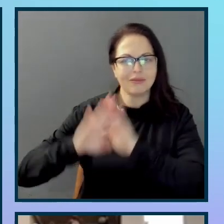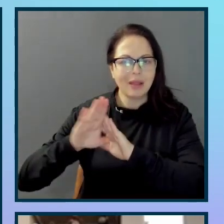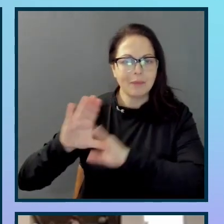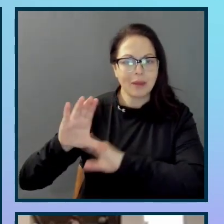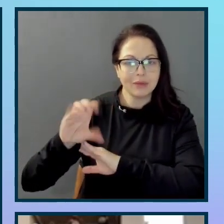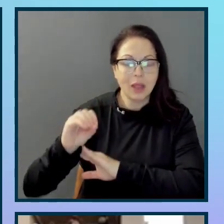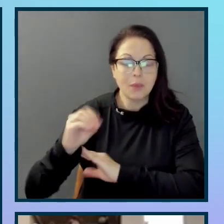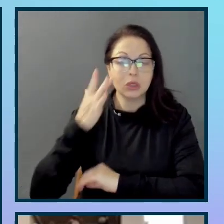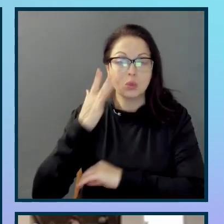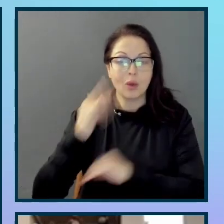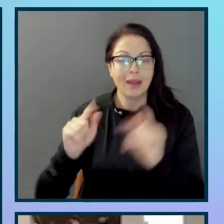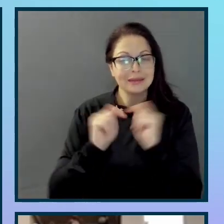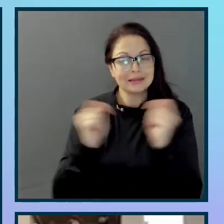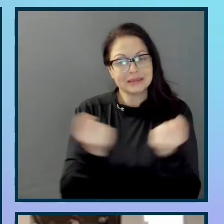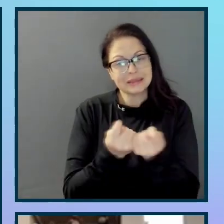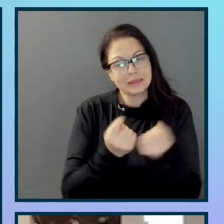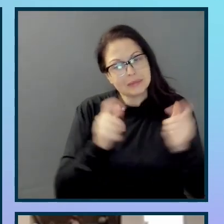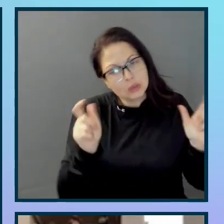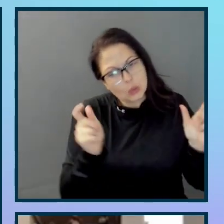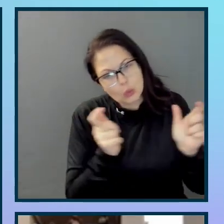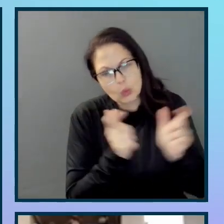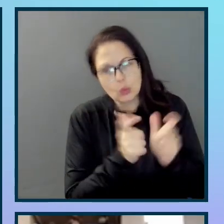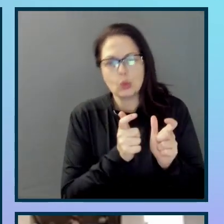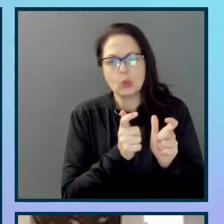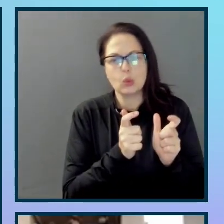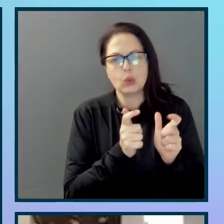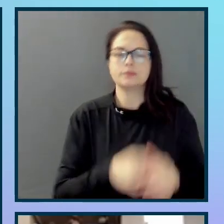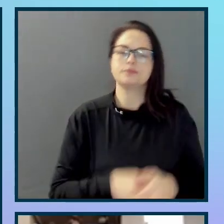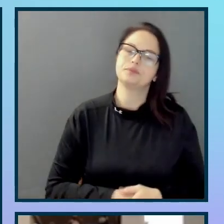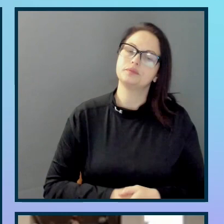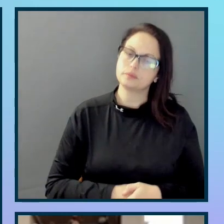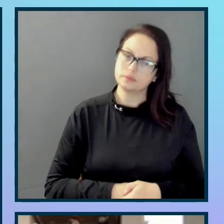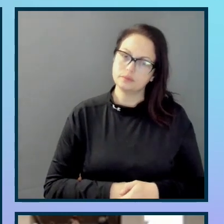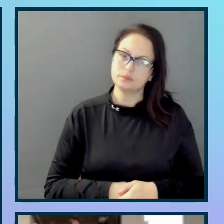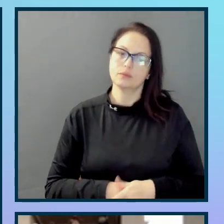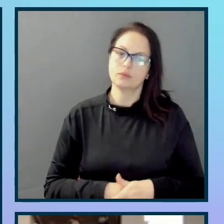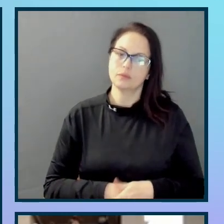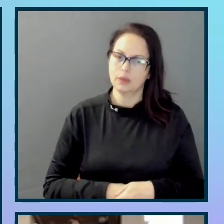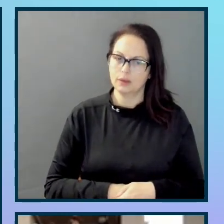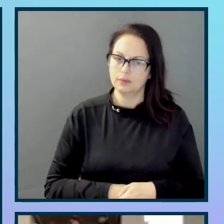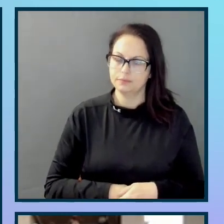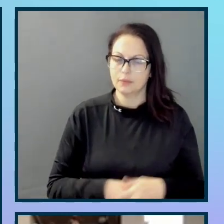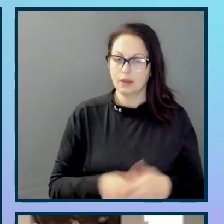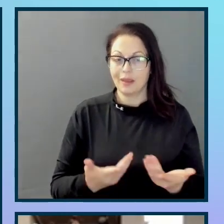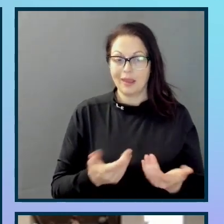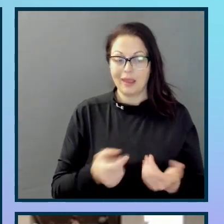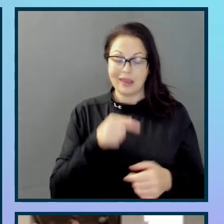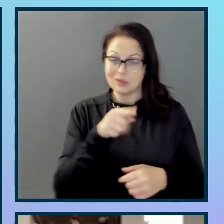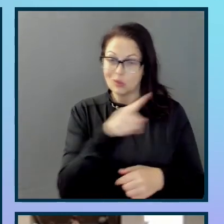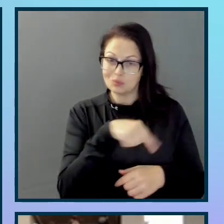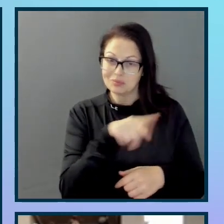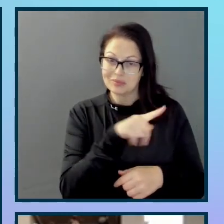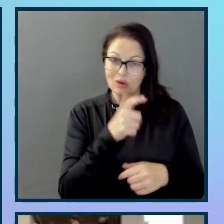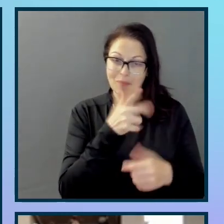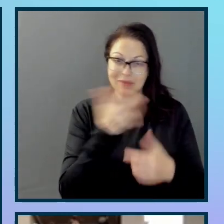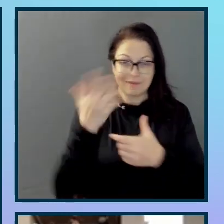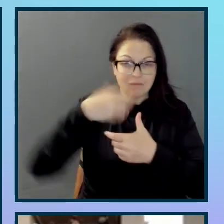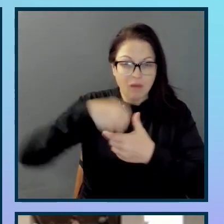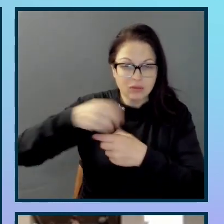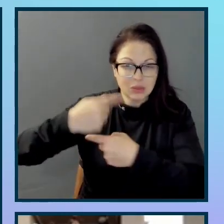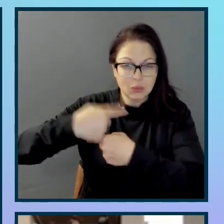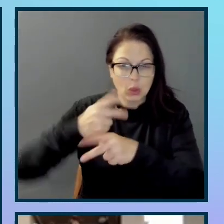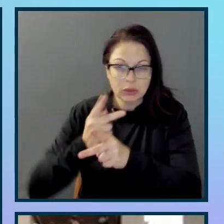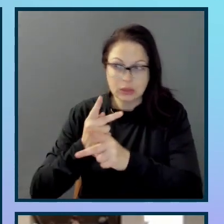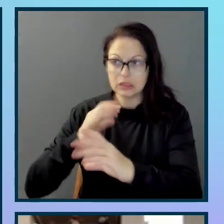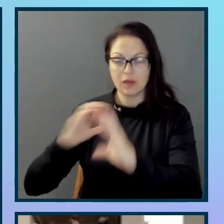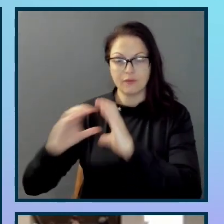too much happening. Instead of being involved in product conversations and design reviews